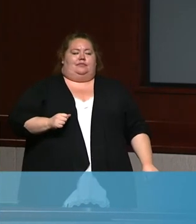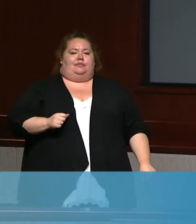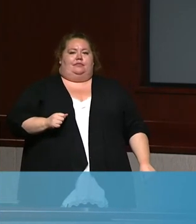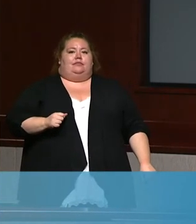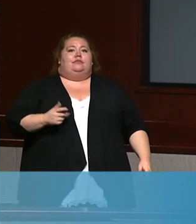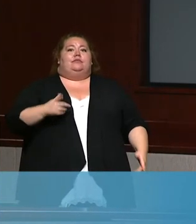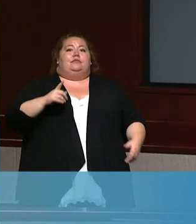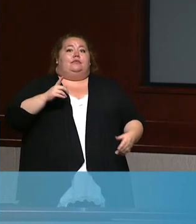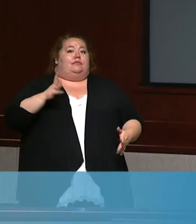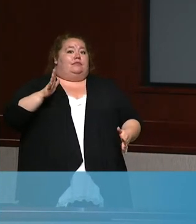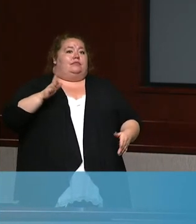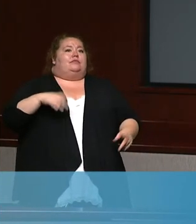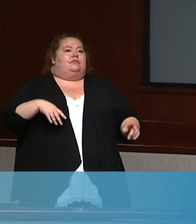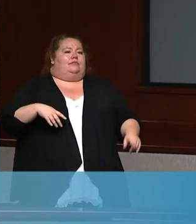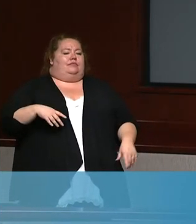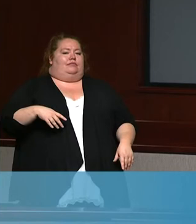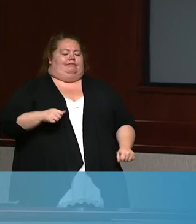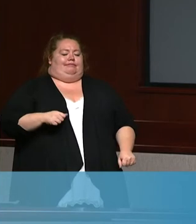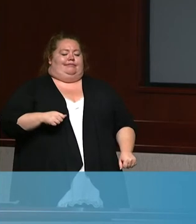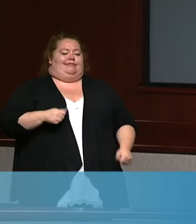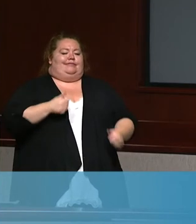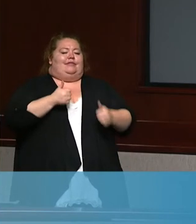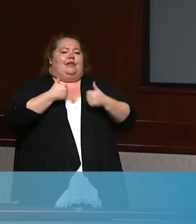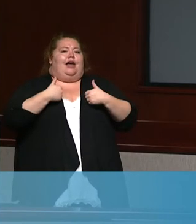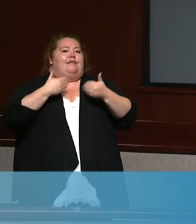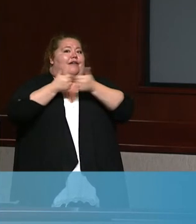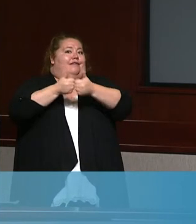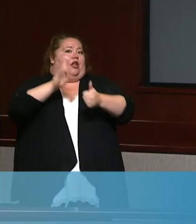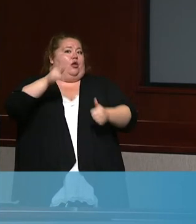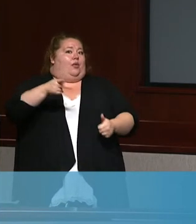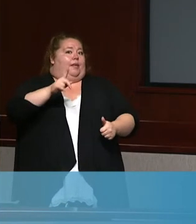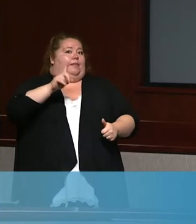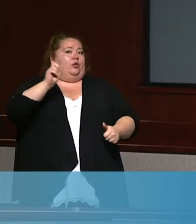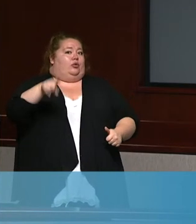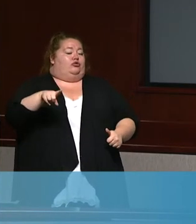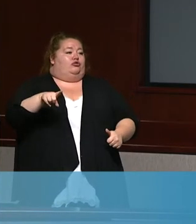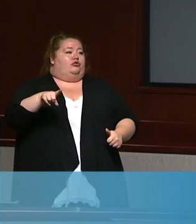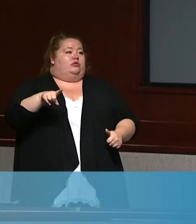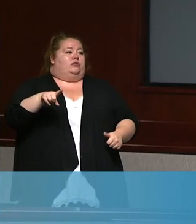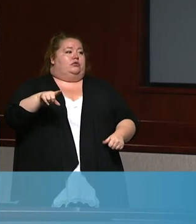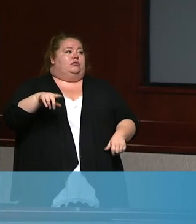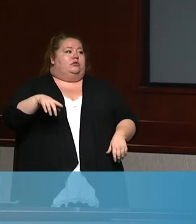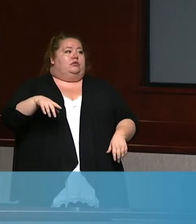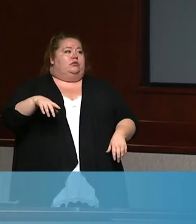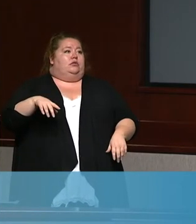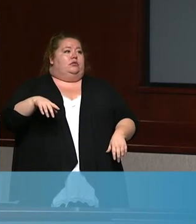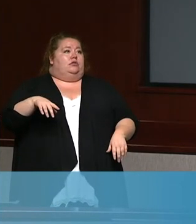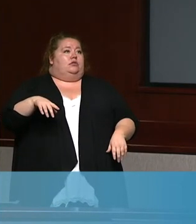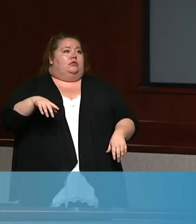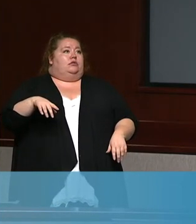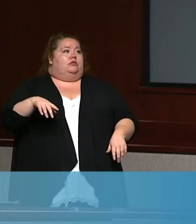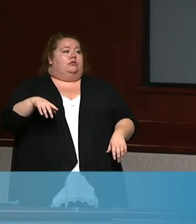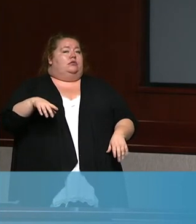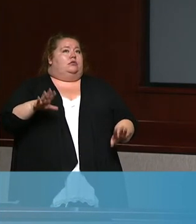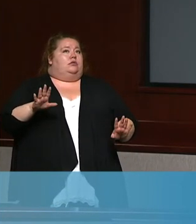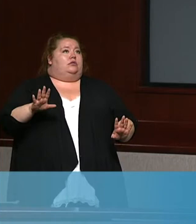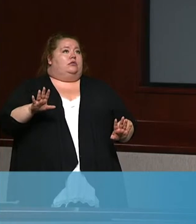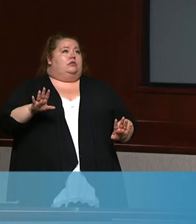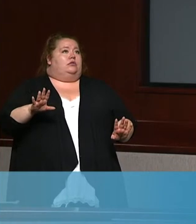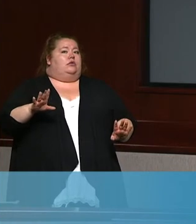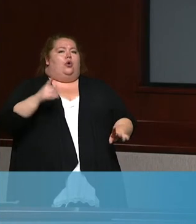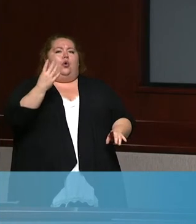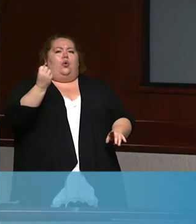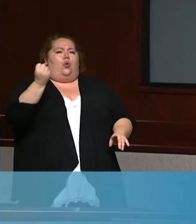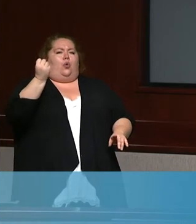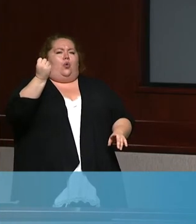Going once. I have a follow-up question. If no one else has any questions right now. Okay. Yeah. Just a